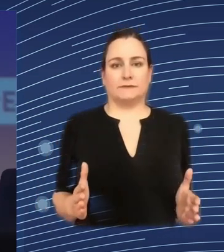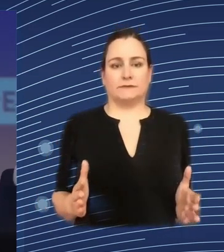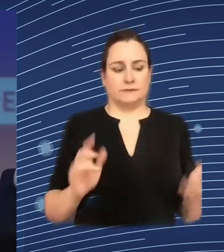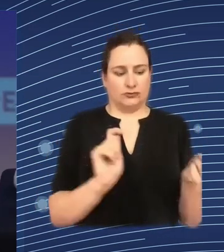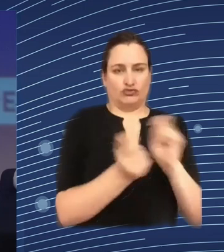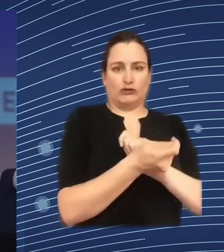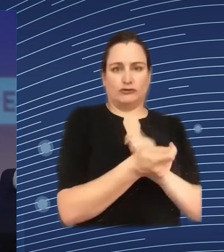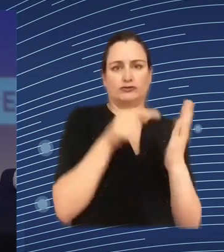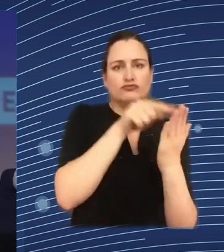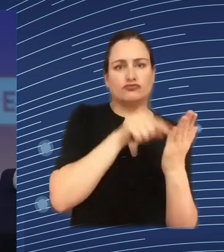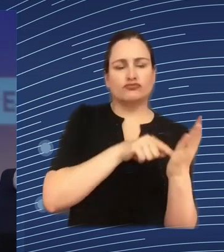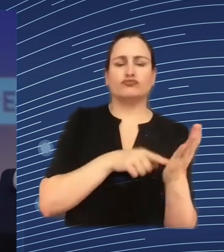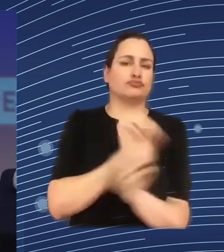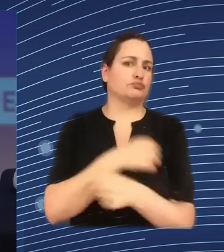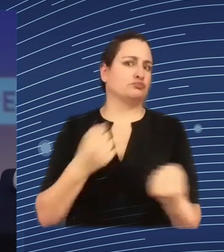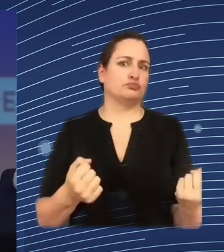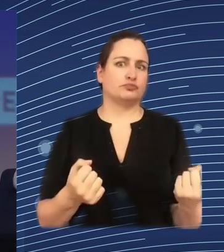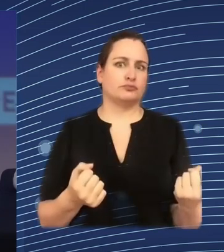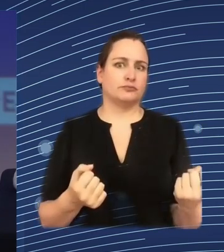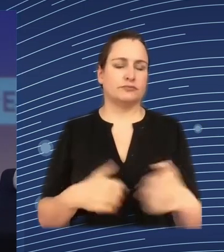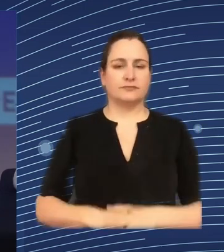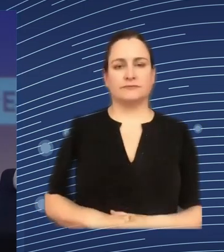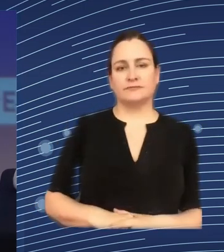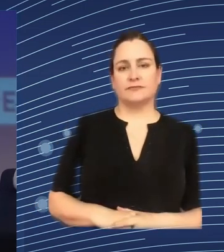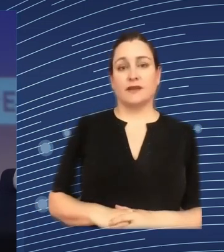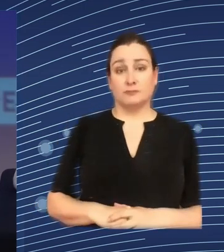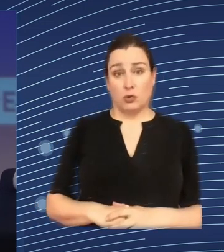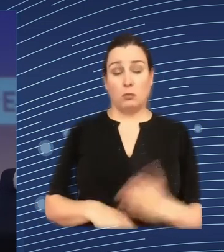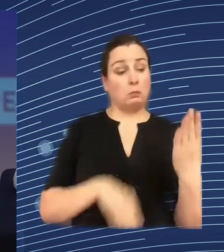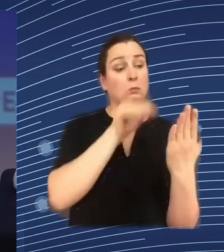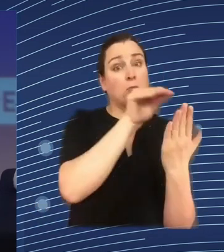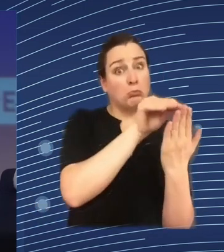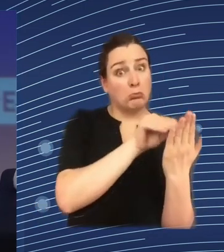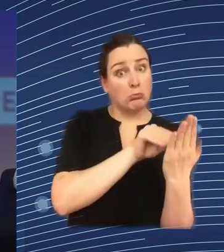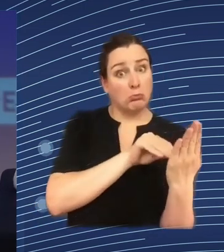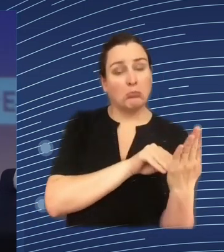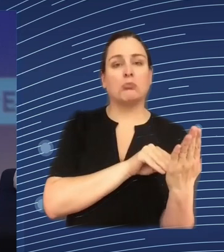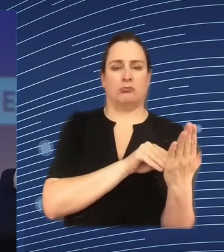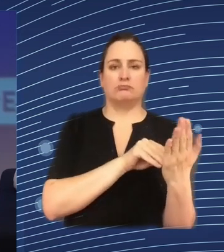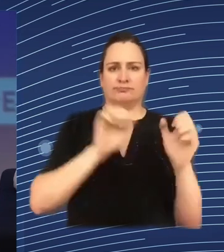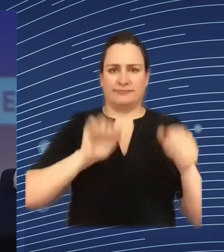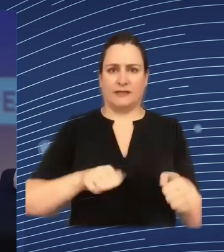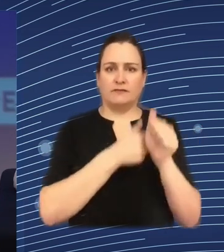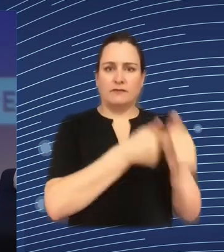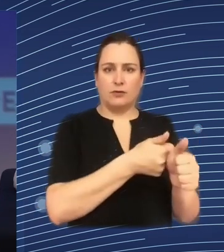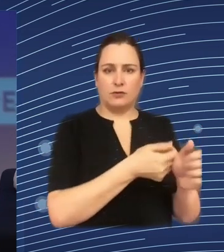taken into account in personal decisions making them more objective